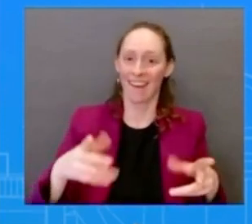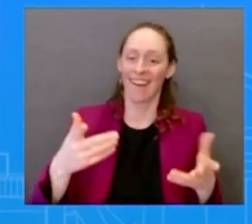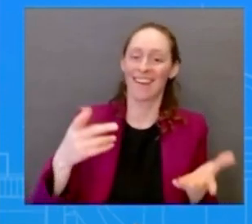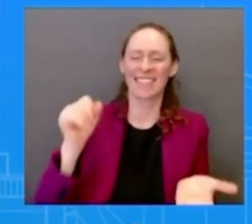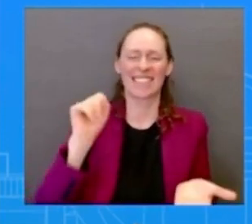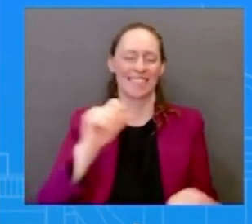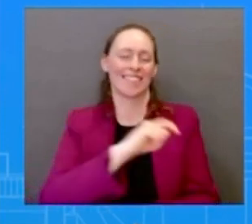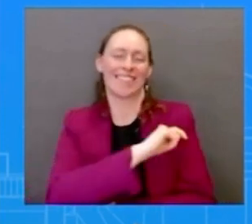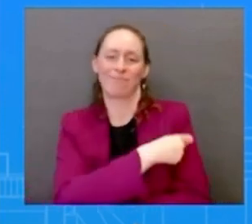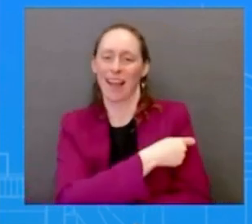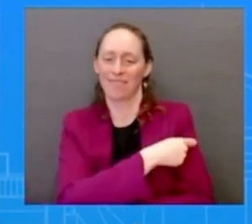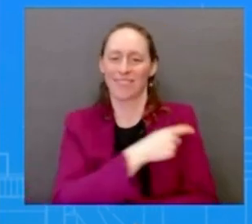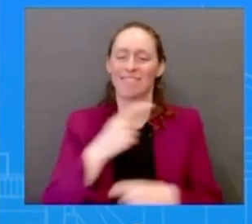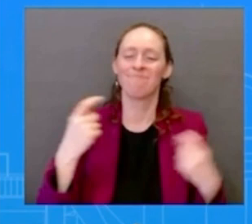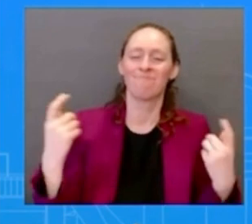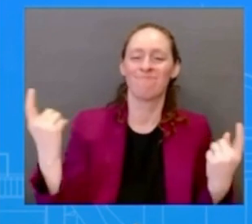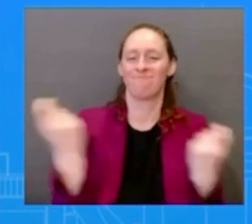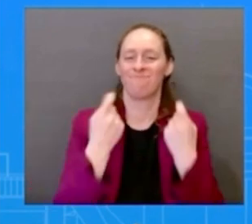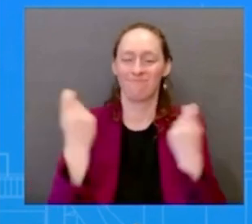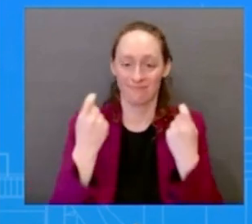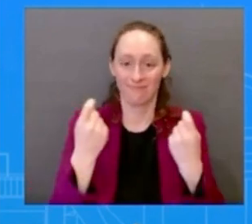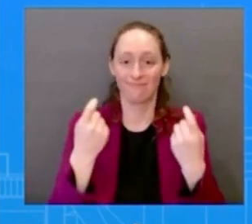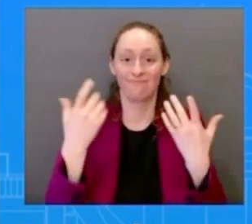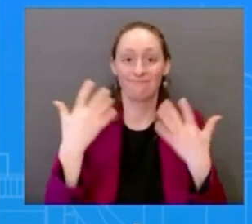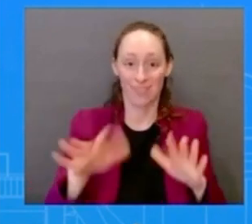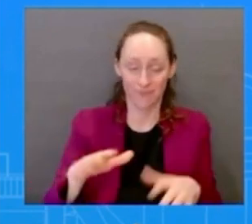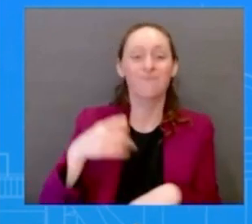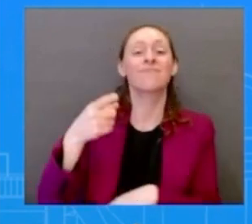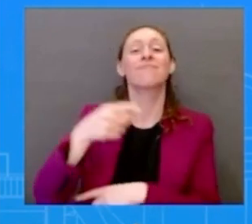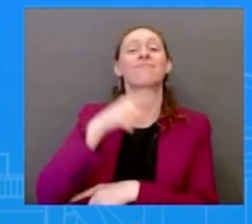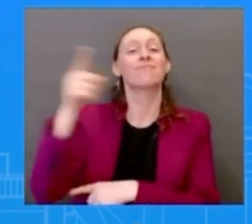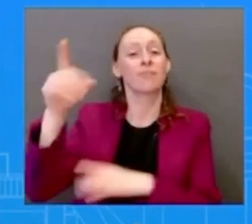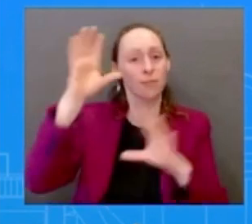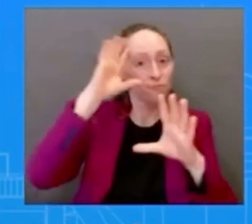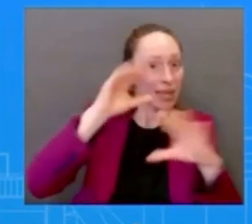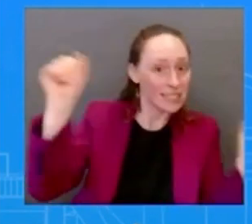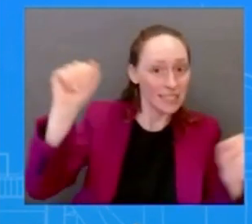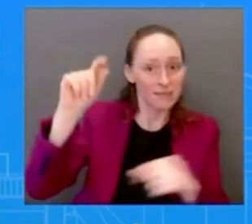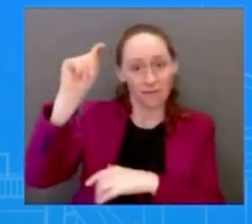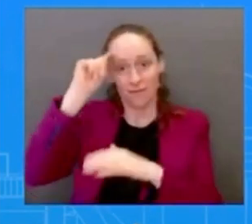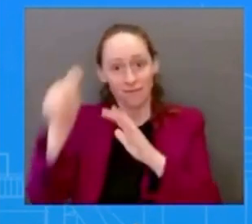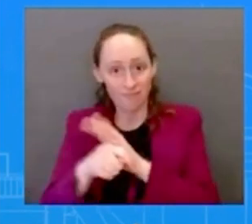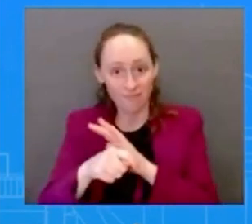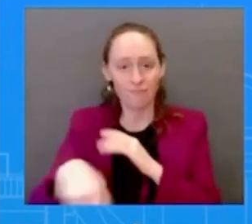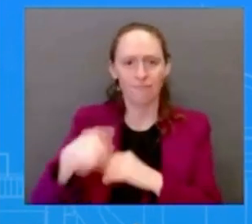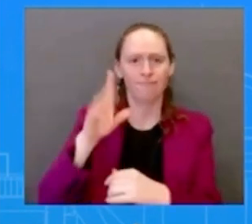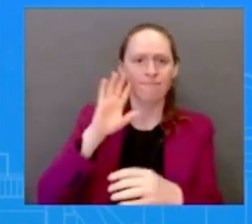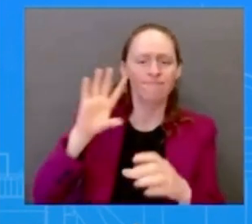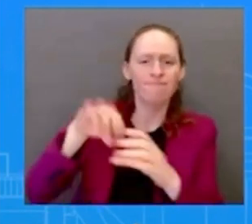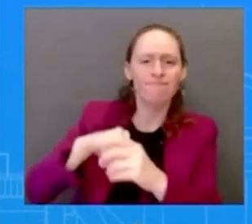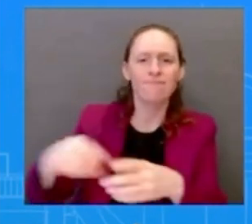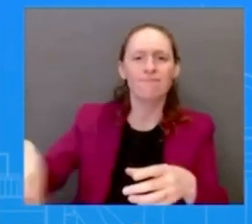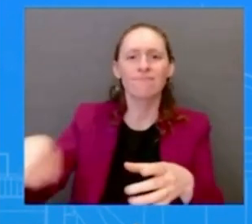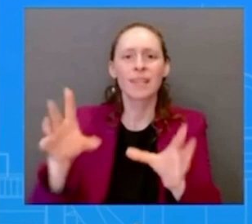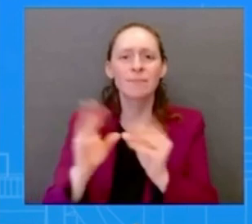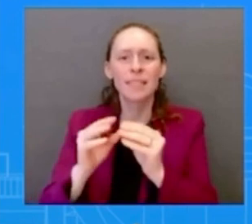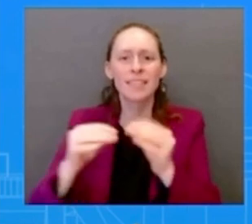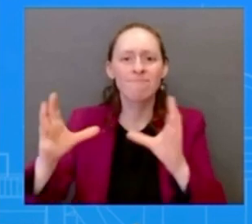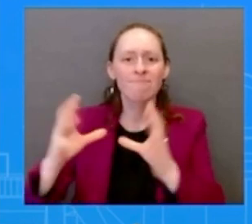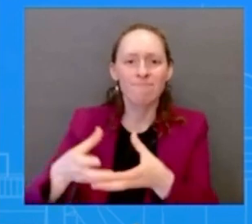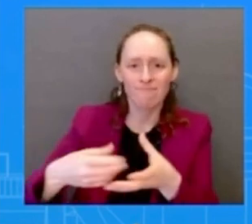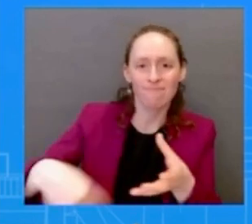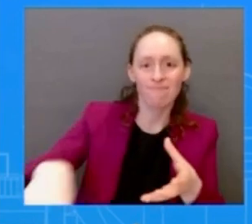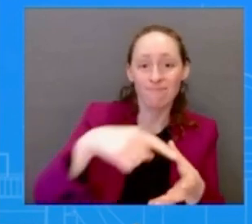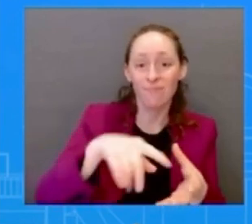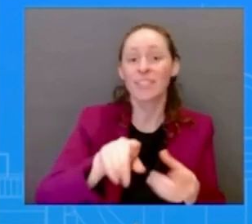meeting in the afternoon the President and Taoiseach will go to the Capitol for the annual Friends of Ireland luncheon and